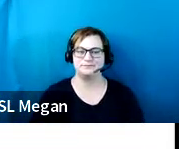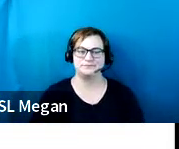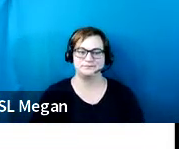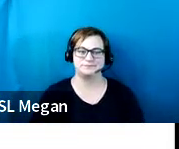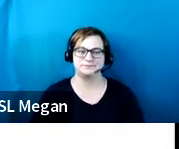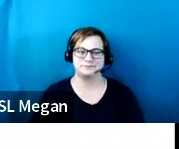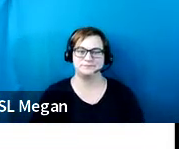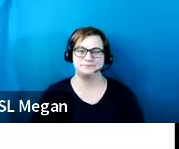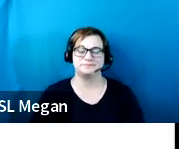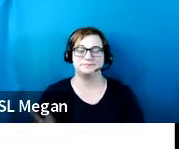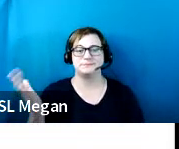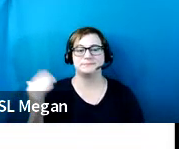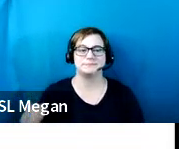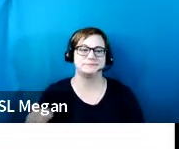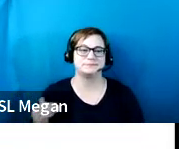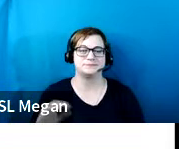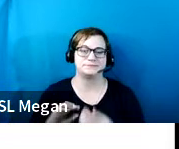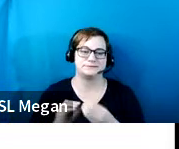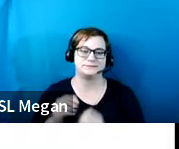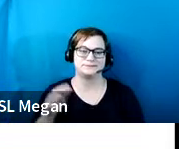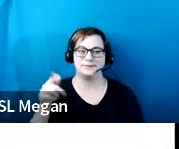Next slide, 26.